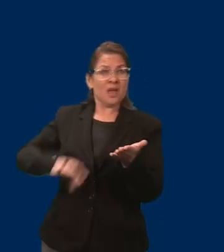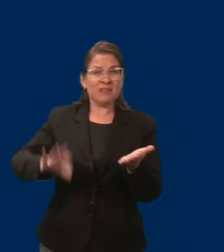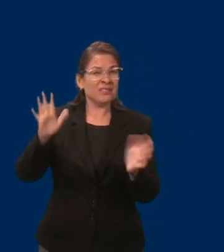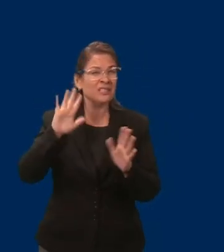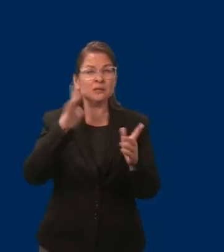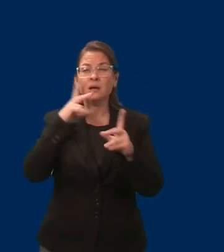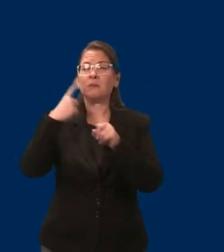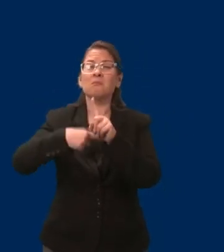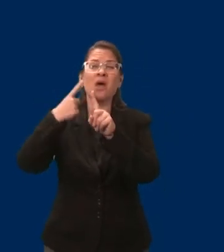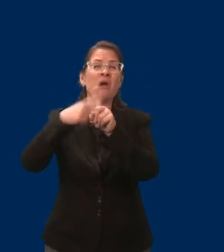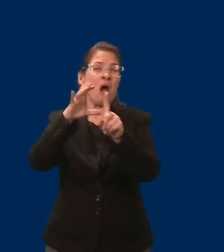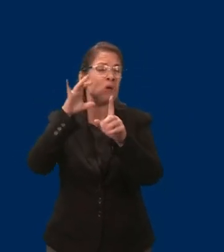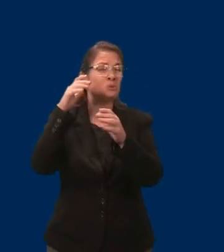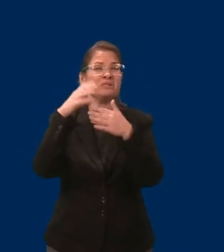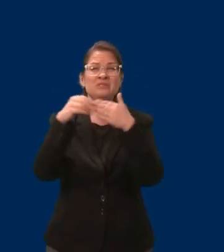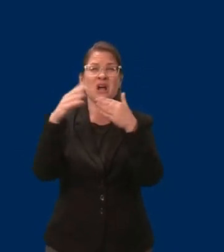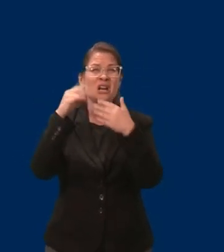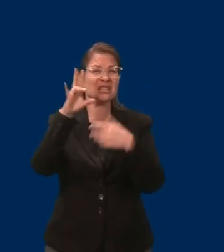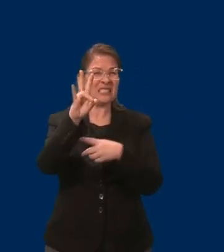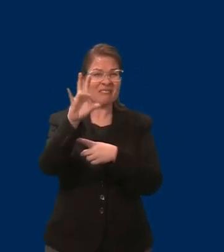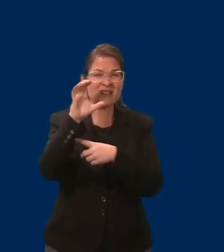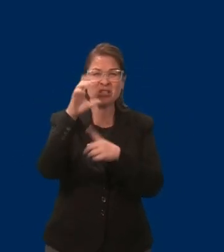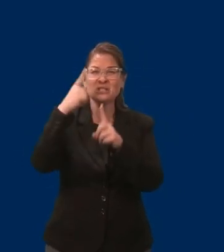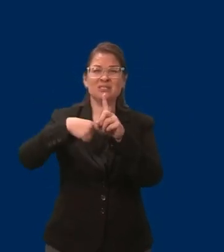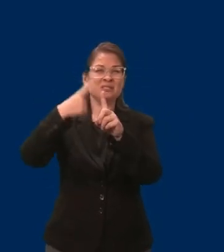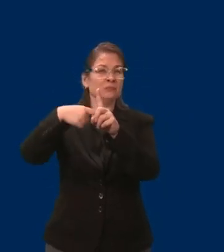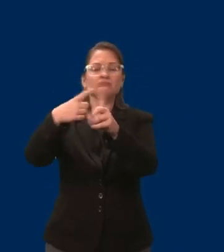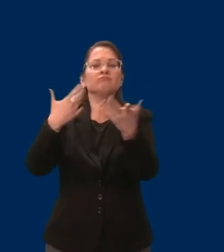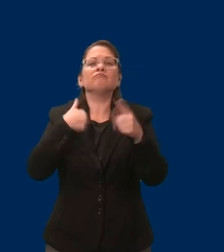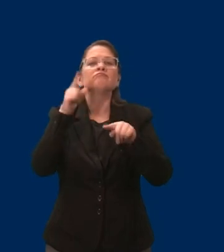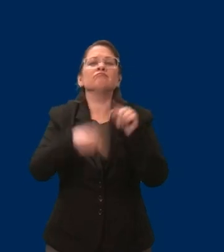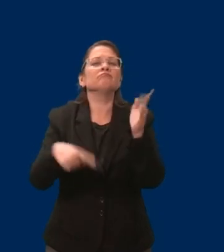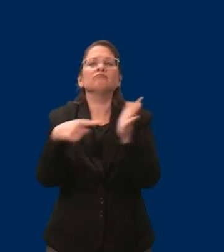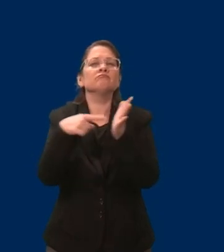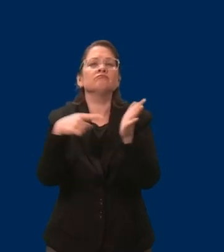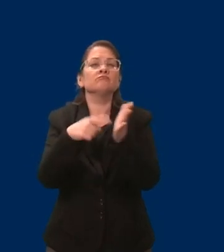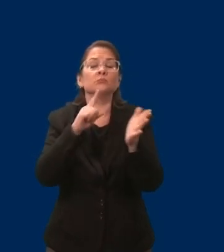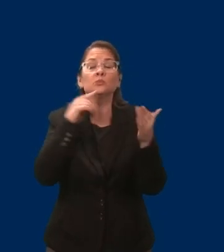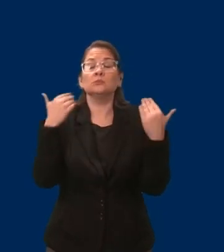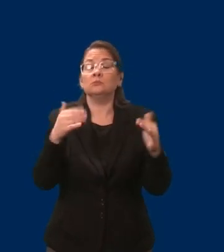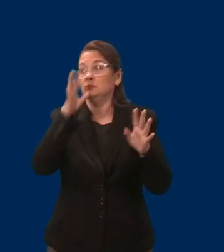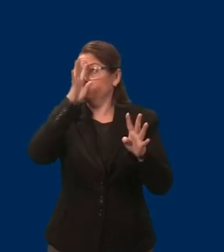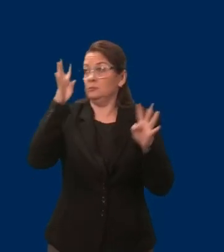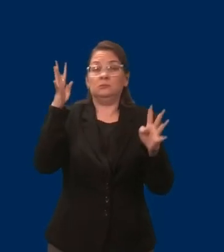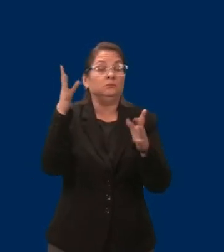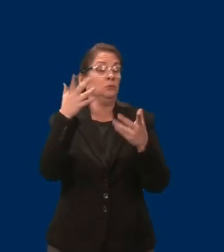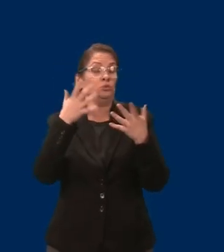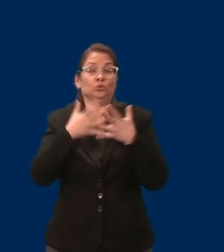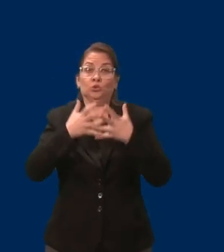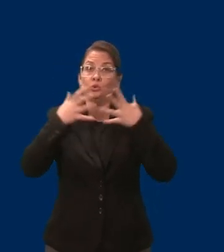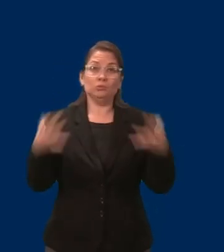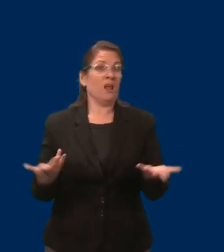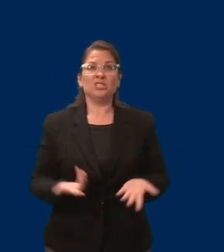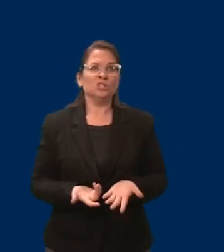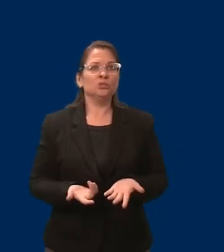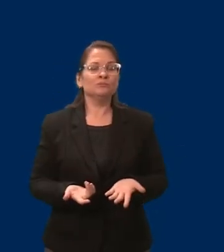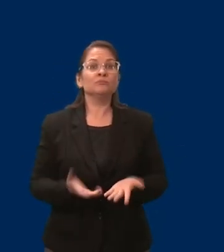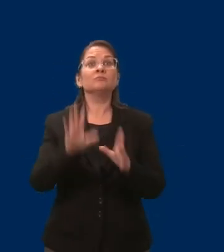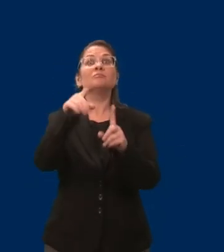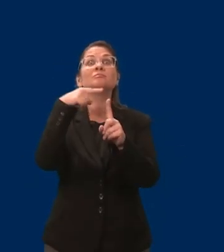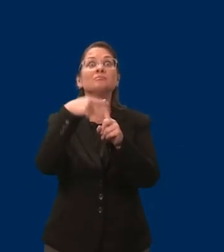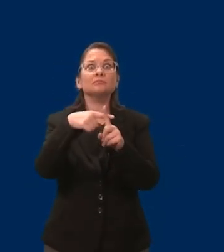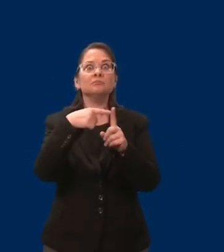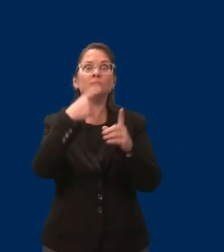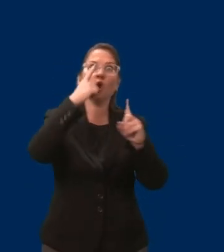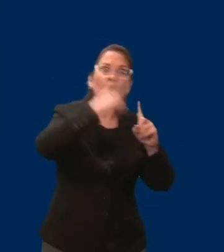and still be able to afford the basic things like rent and food. It became clear to me that I would be